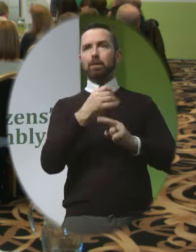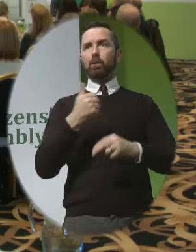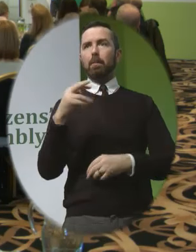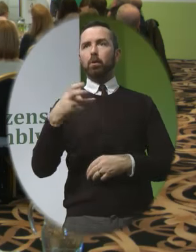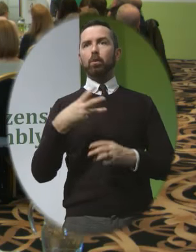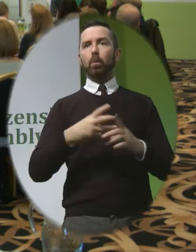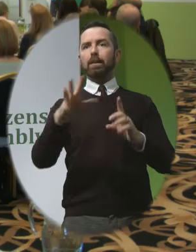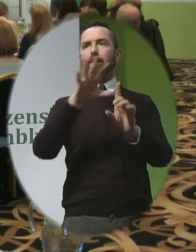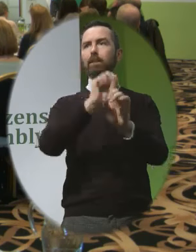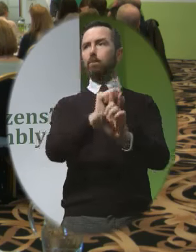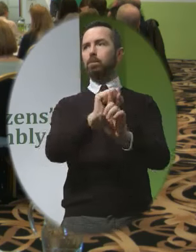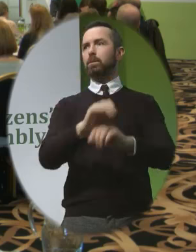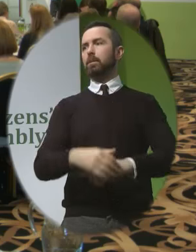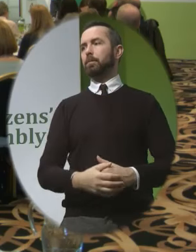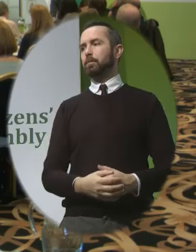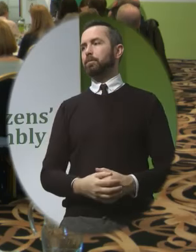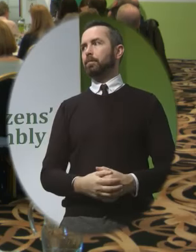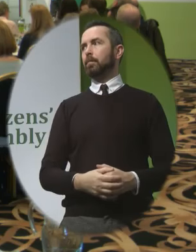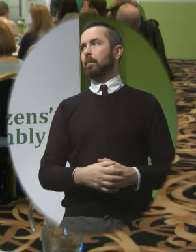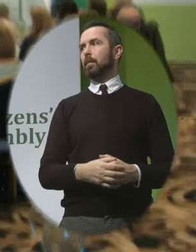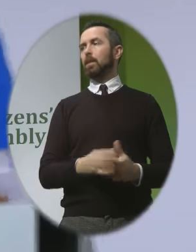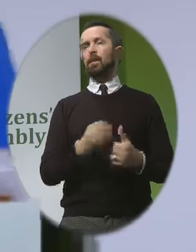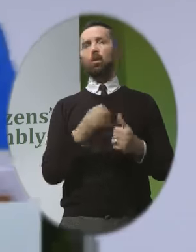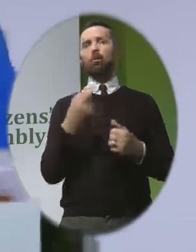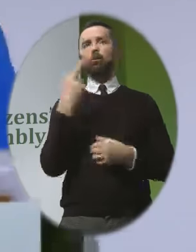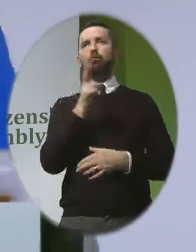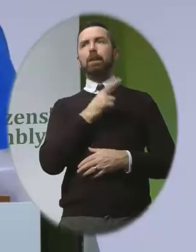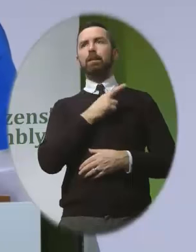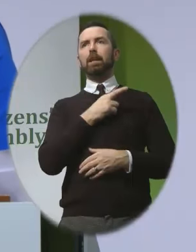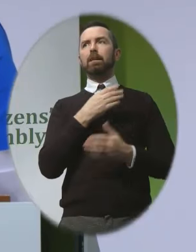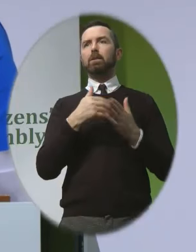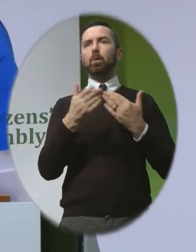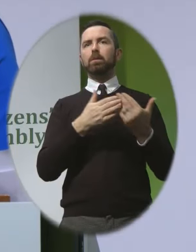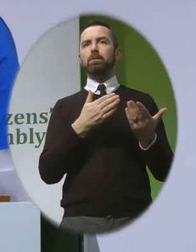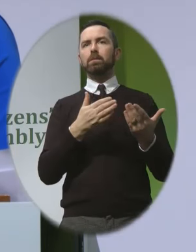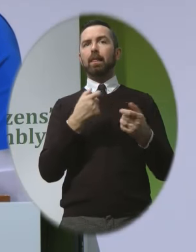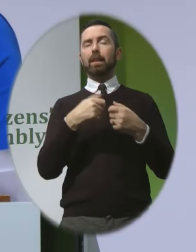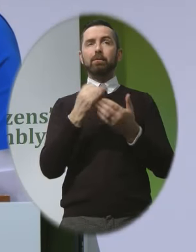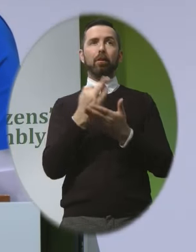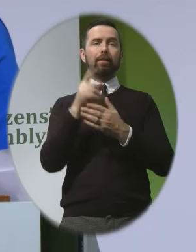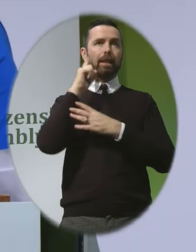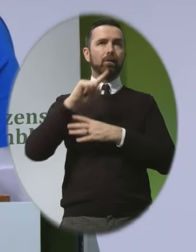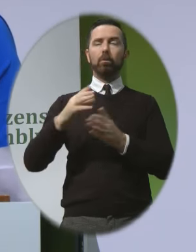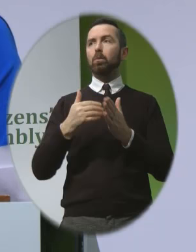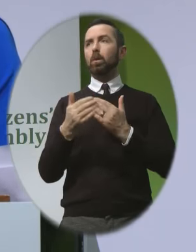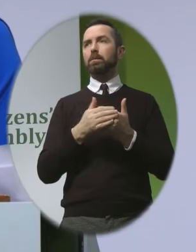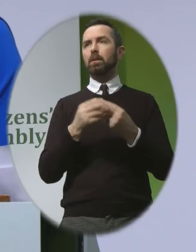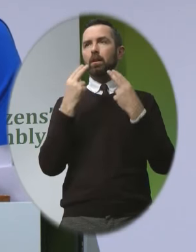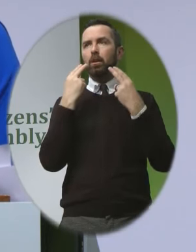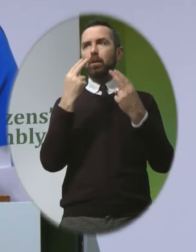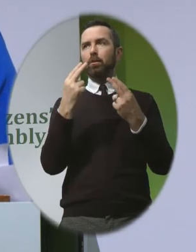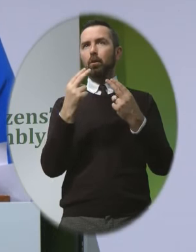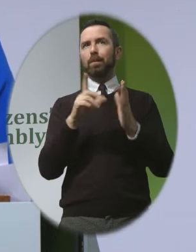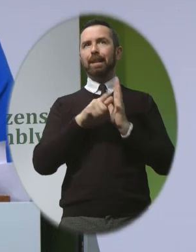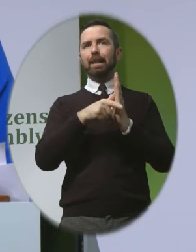and there's another reality to this discussion that's all too often ignored where a life limiting condition is diagnosed and that it's usually a